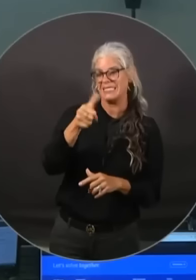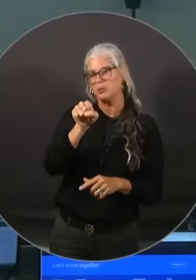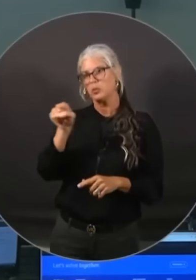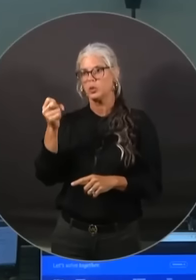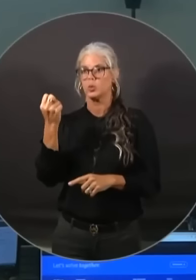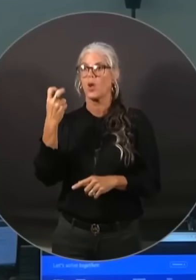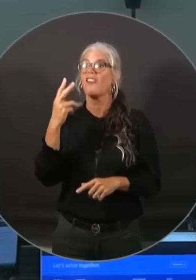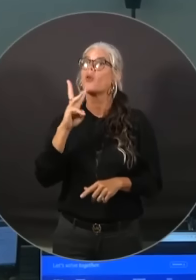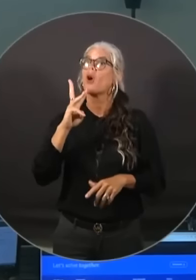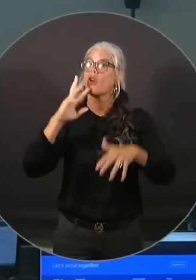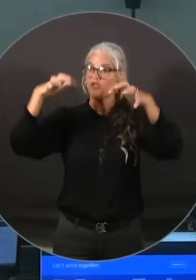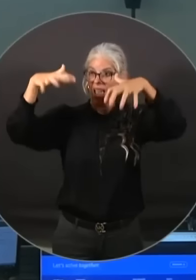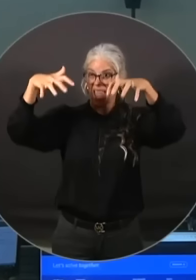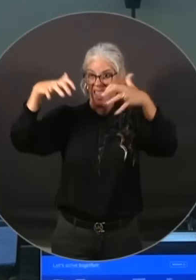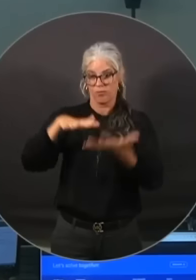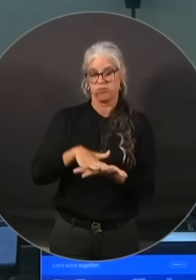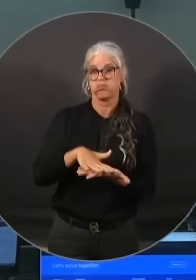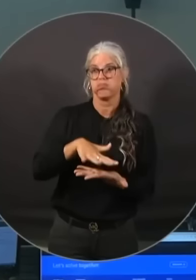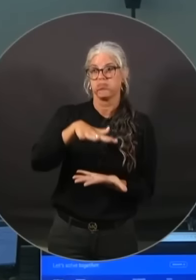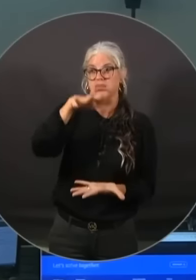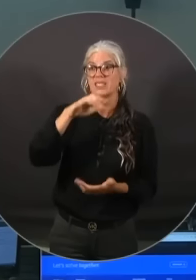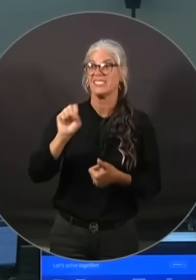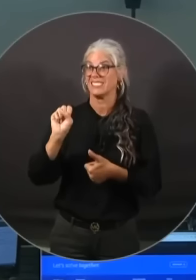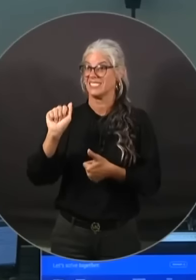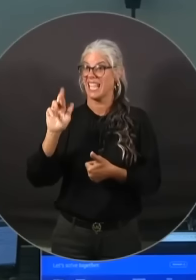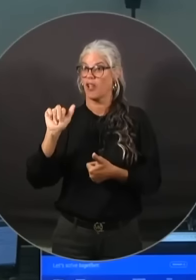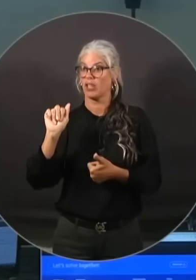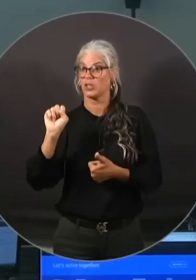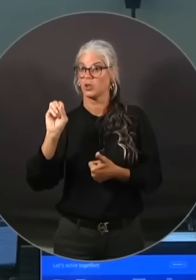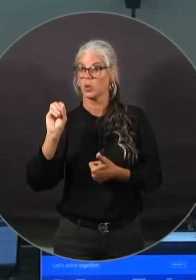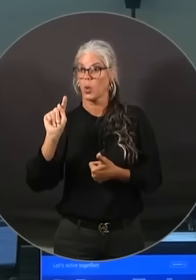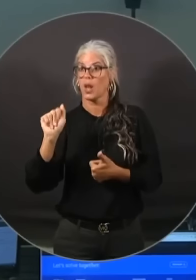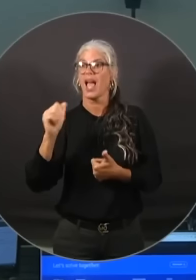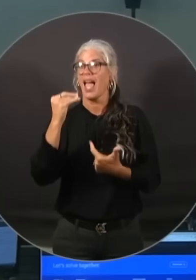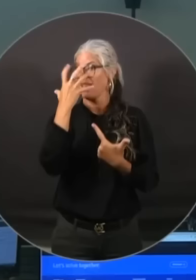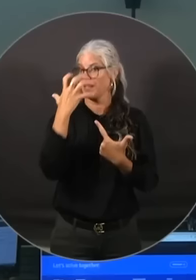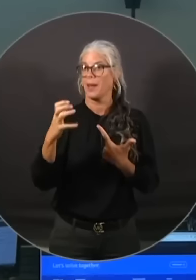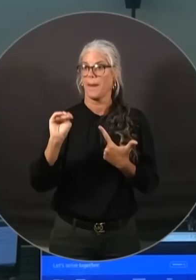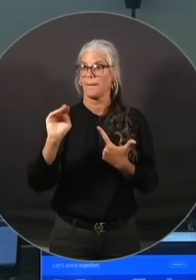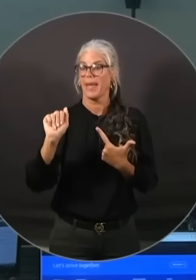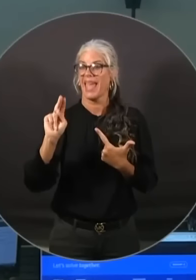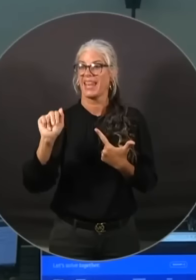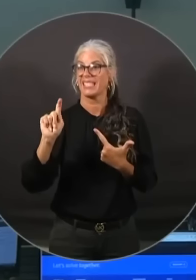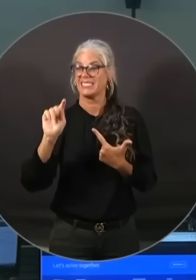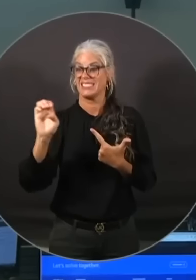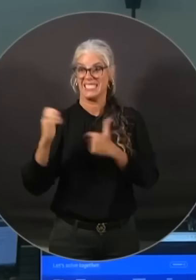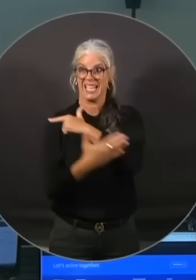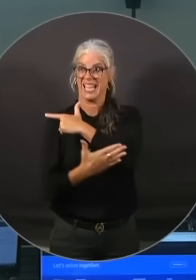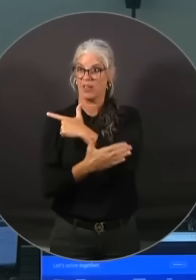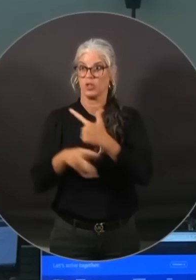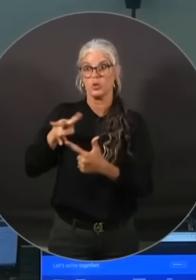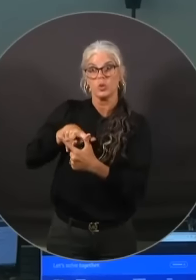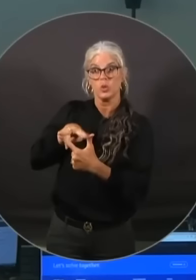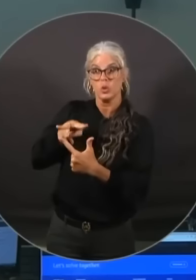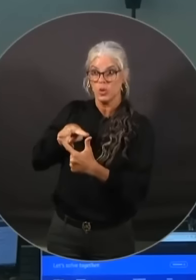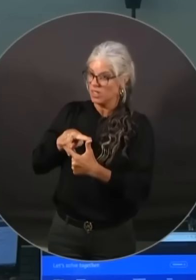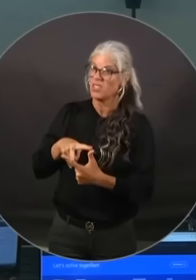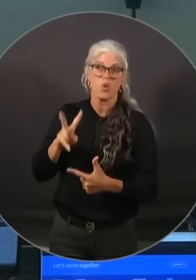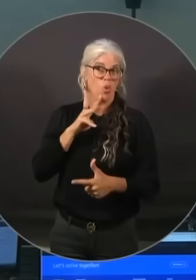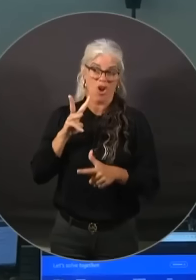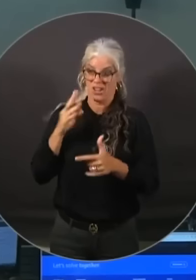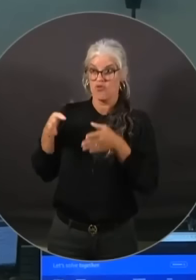Florida to include Sarasota and Manatee County. Many streams and rivers are rapidly rising. If you look at the